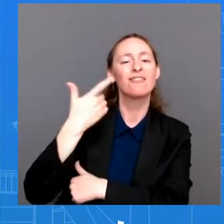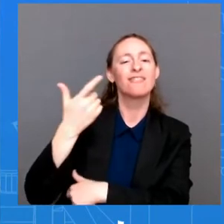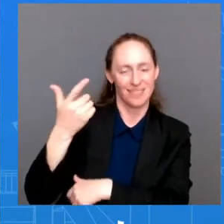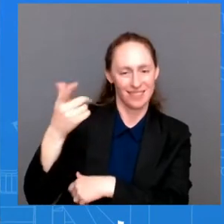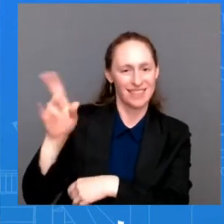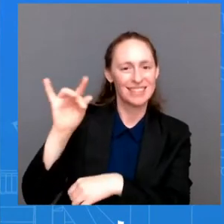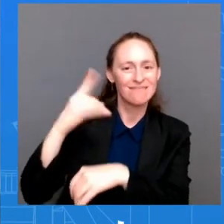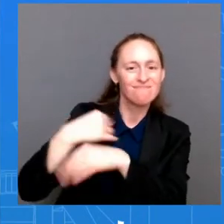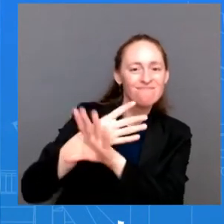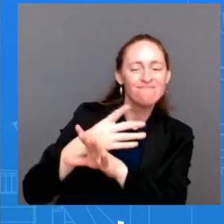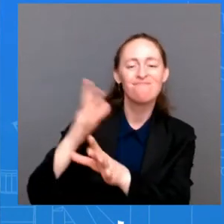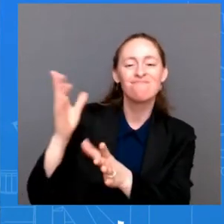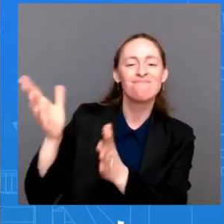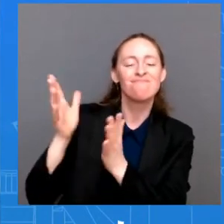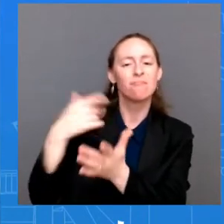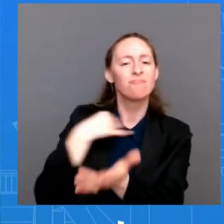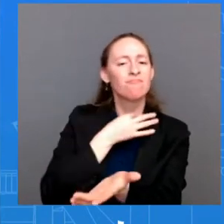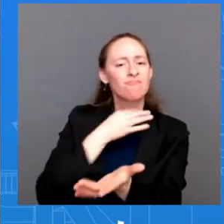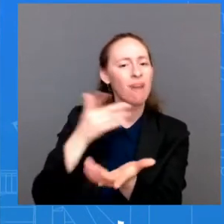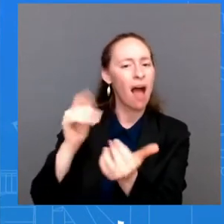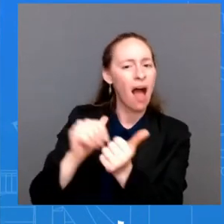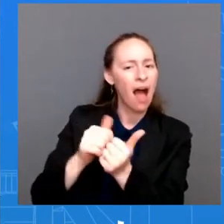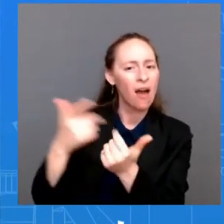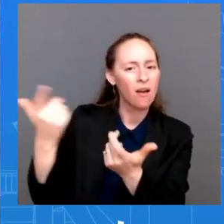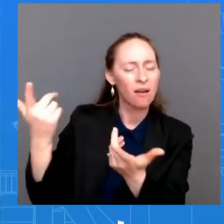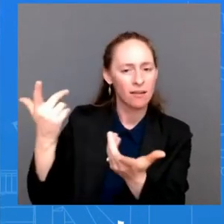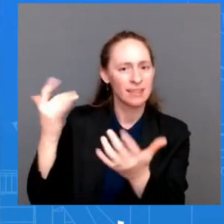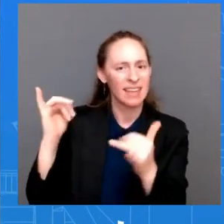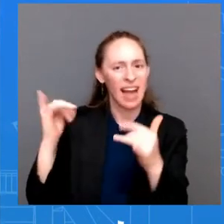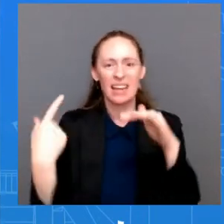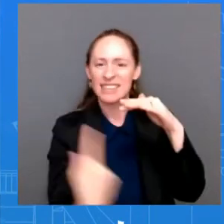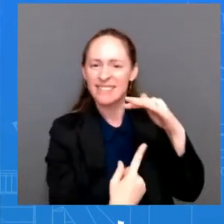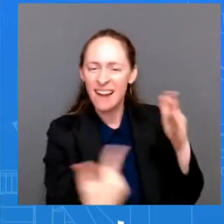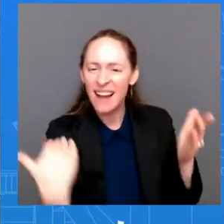having to go back into isolation? I mean, is he frustrated?